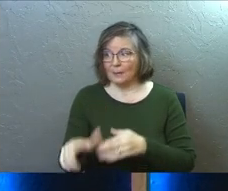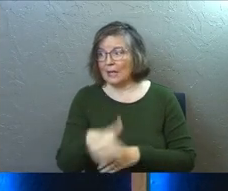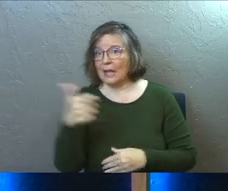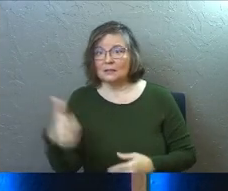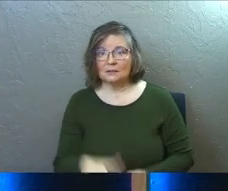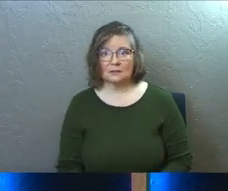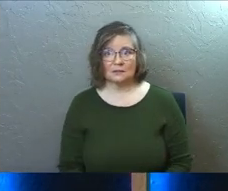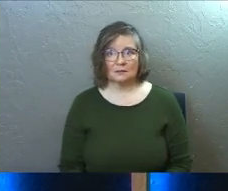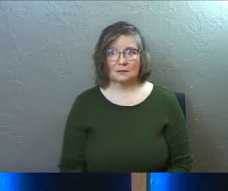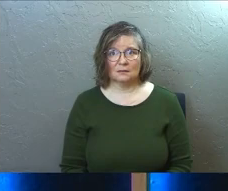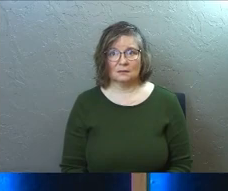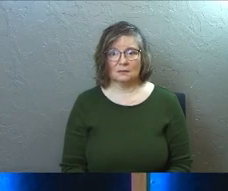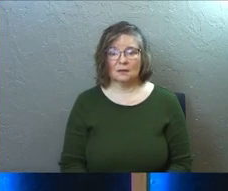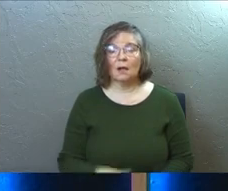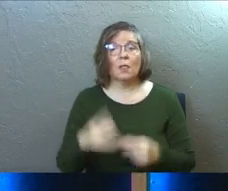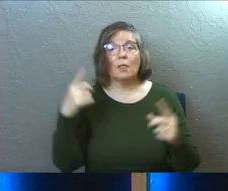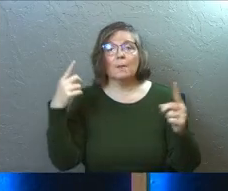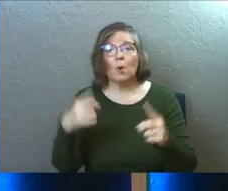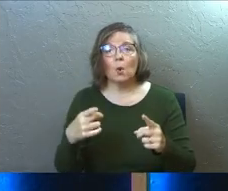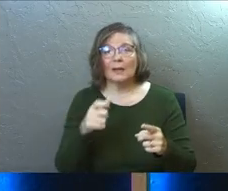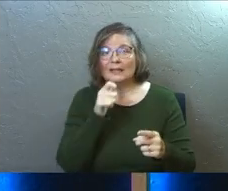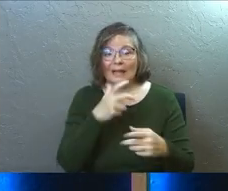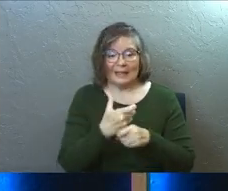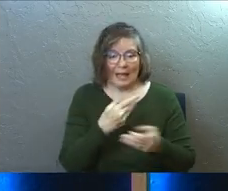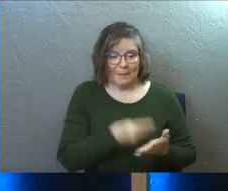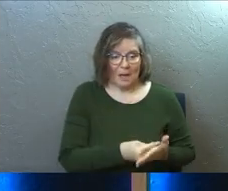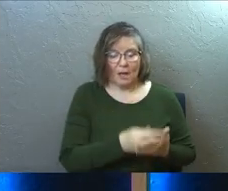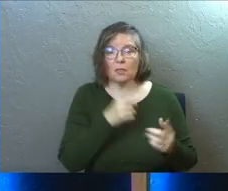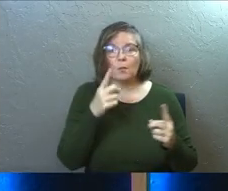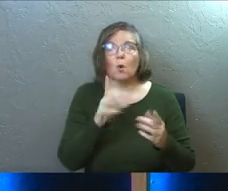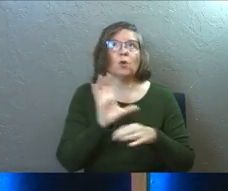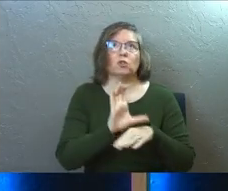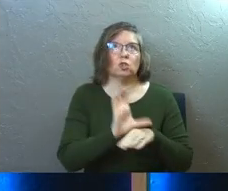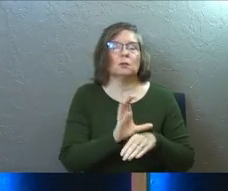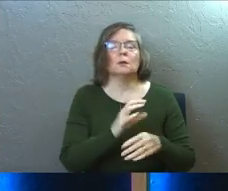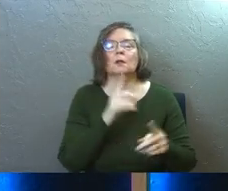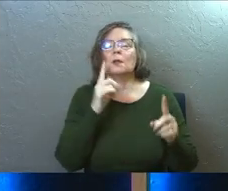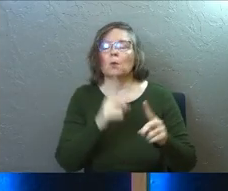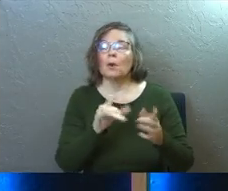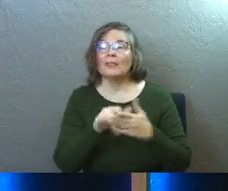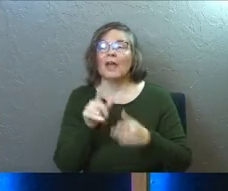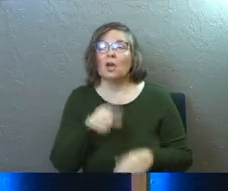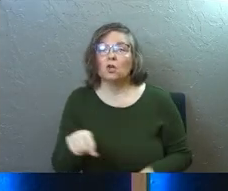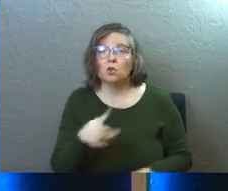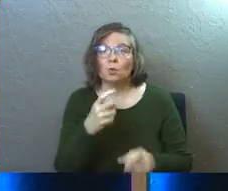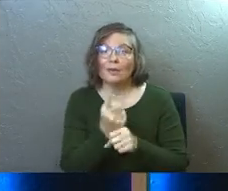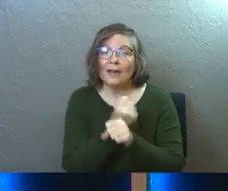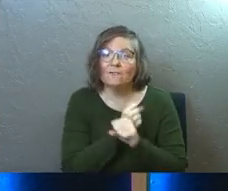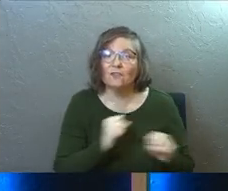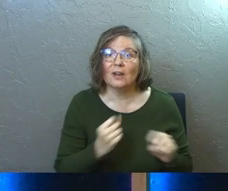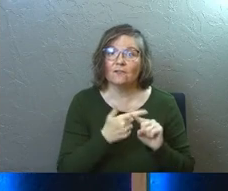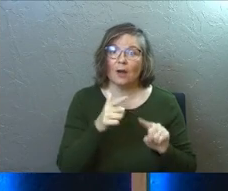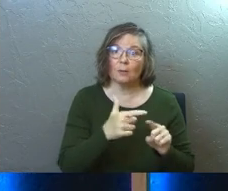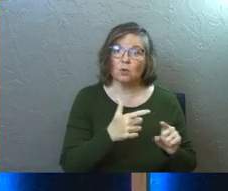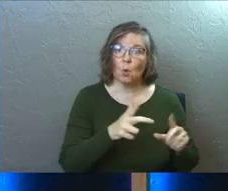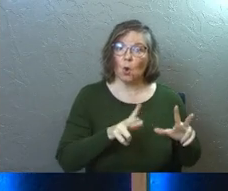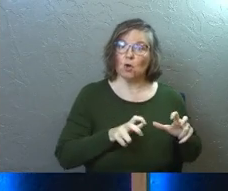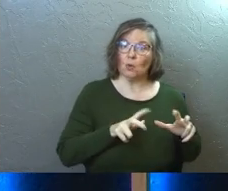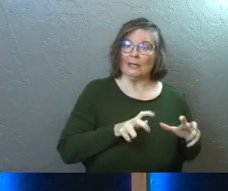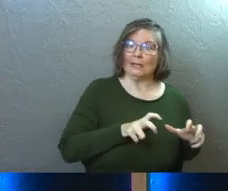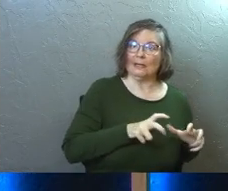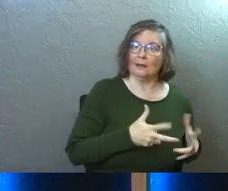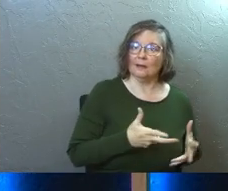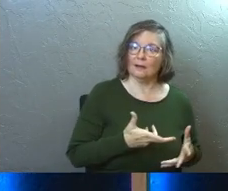somebody else. The point isn't that I get money. The point, or the church, the point is that you get free from your greed.